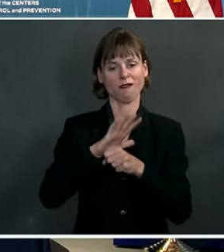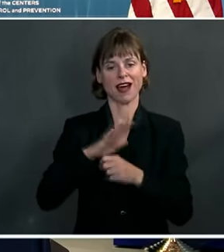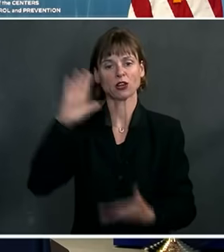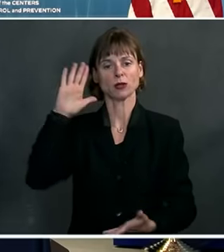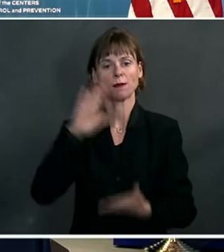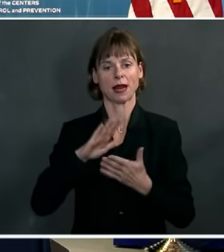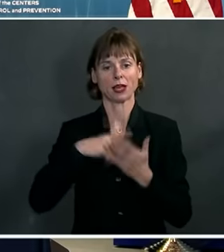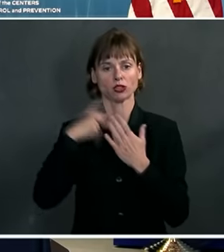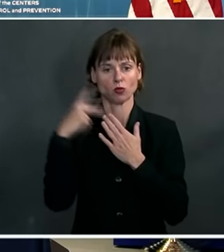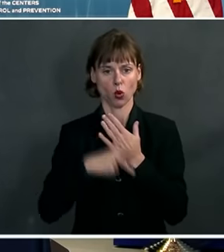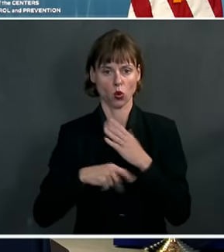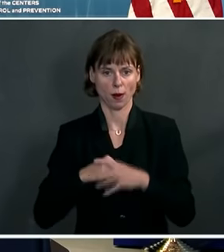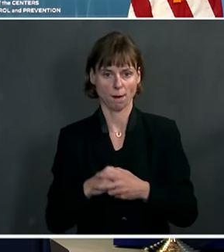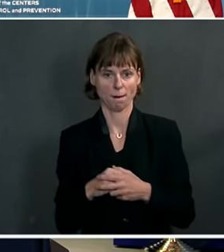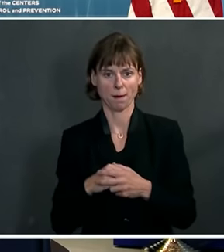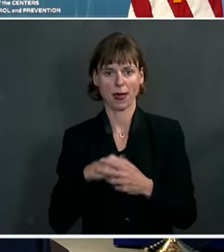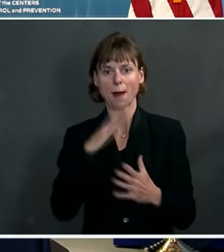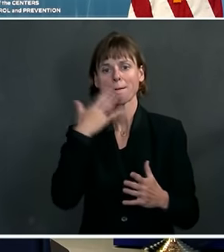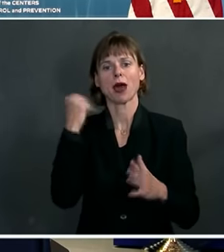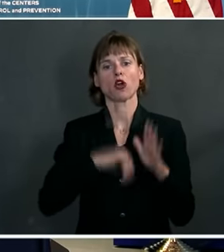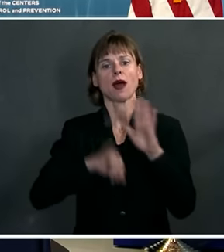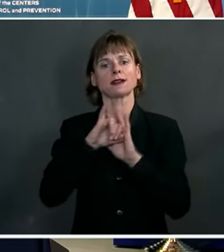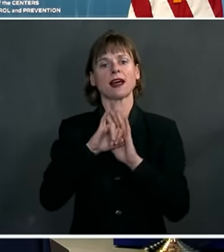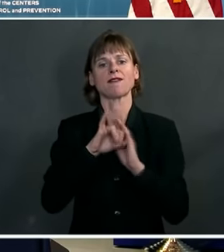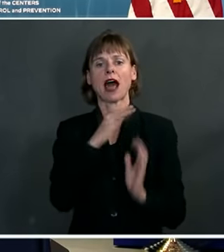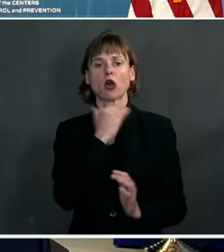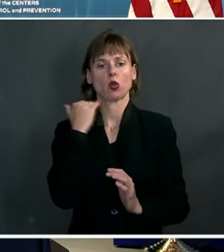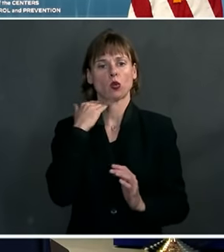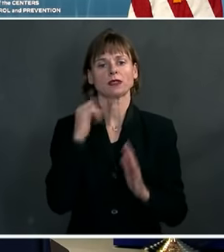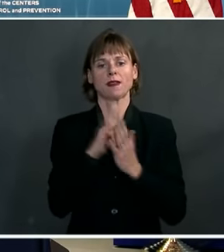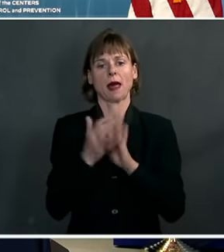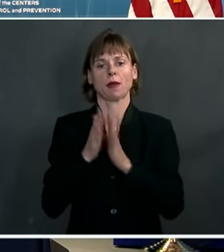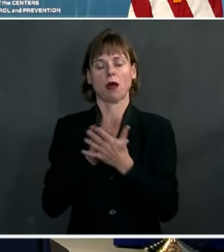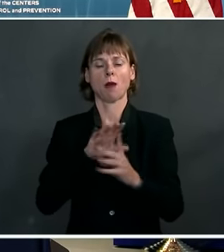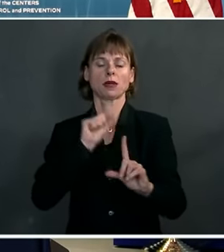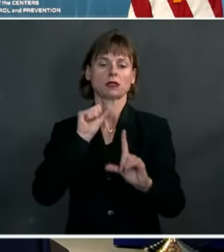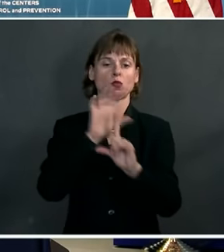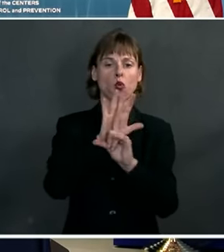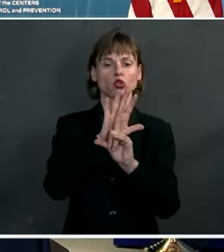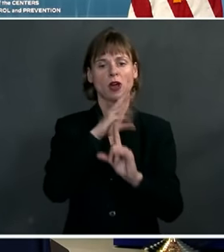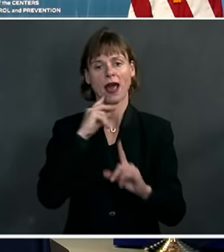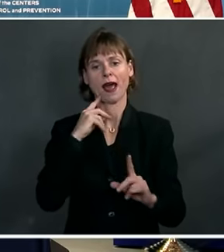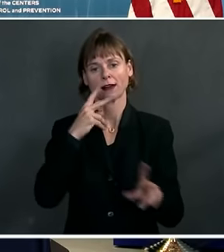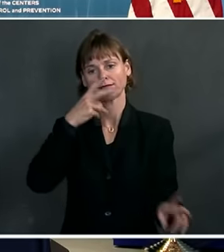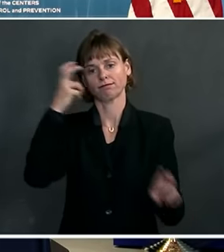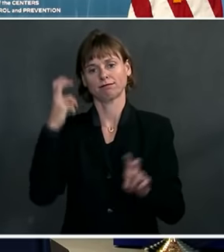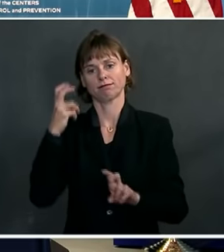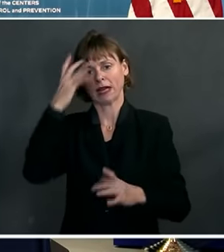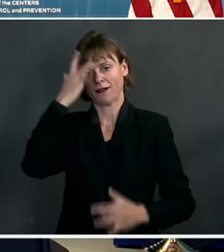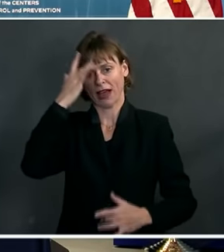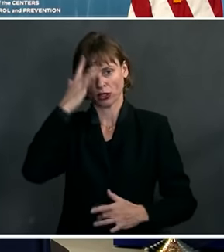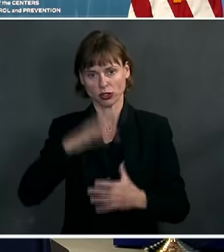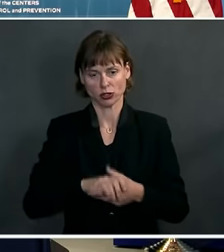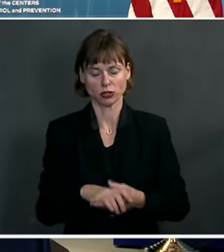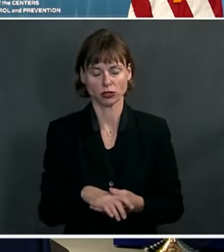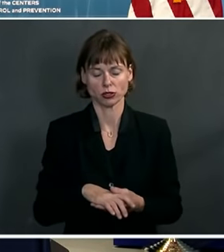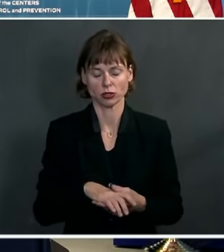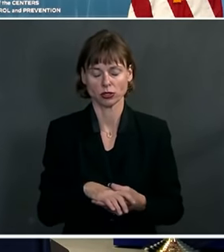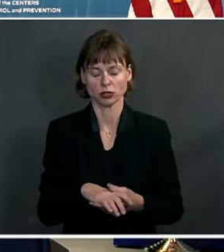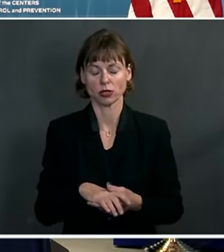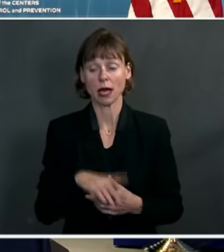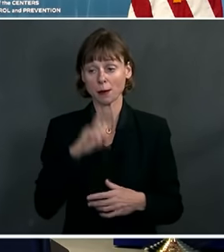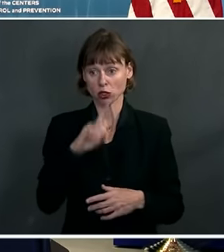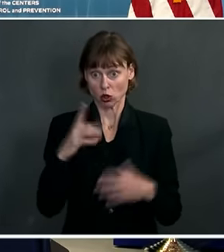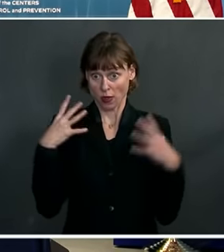program and better identify risks, which could lead to exposure and infection. Ensuring the health and